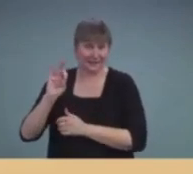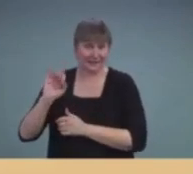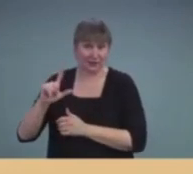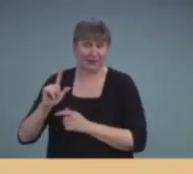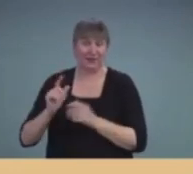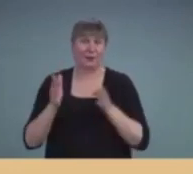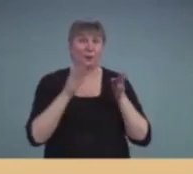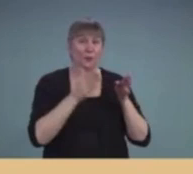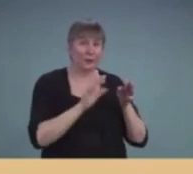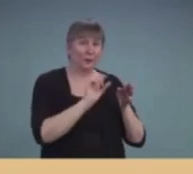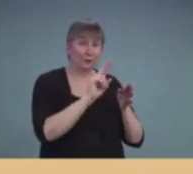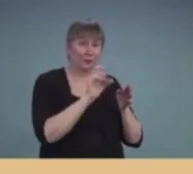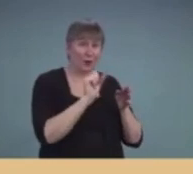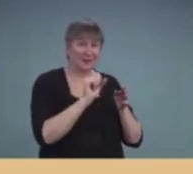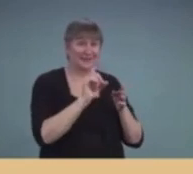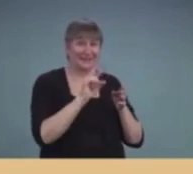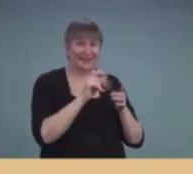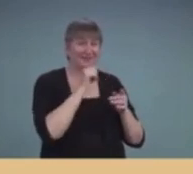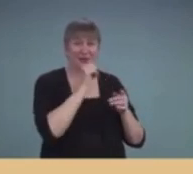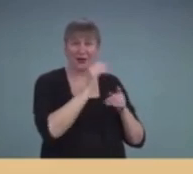device, it's not.